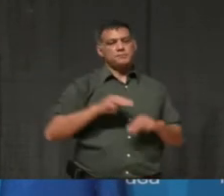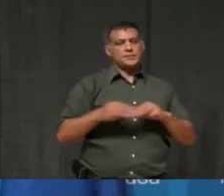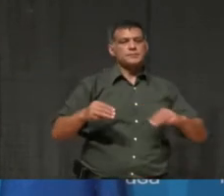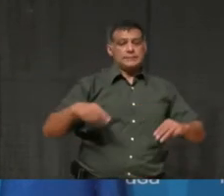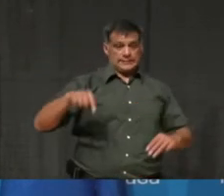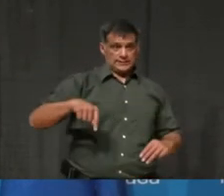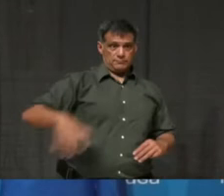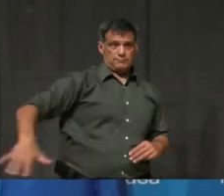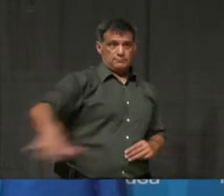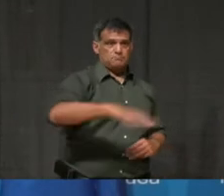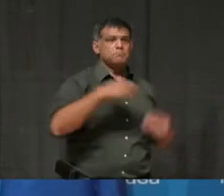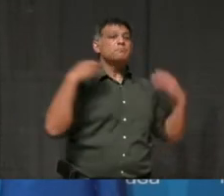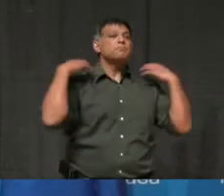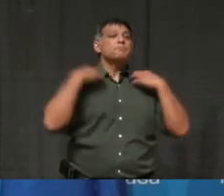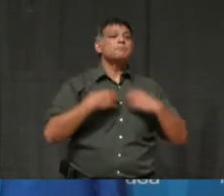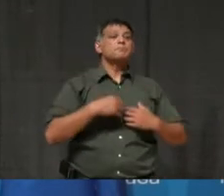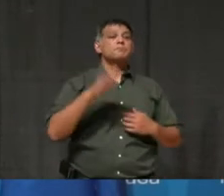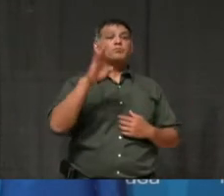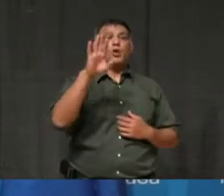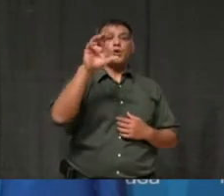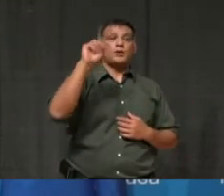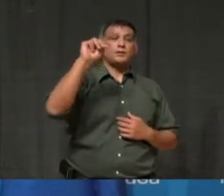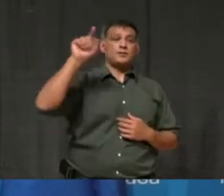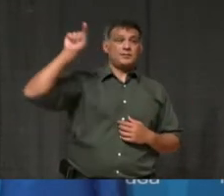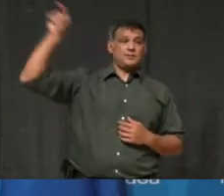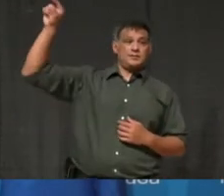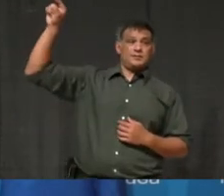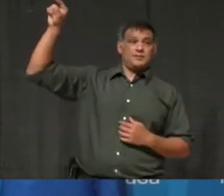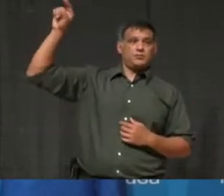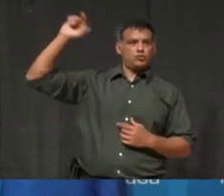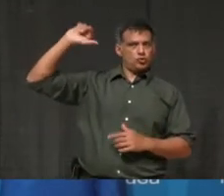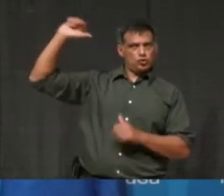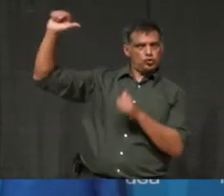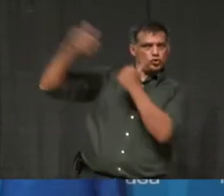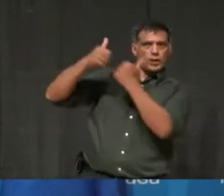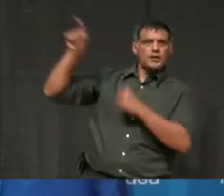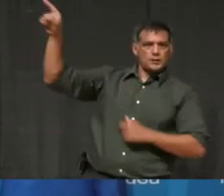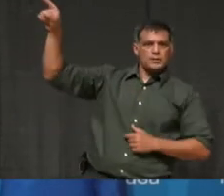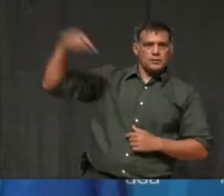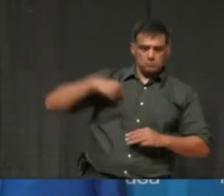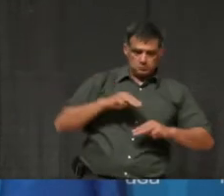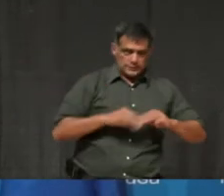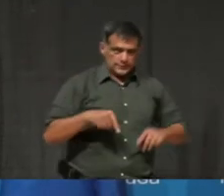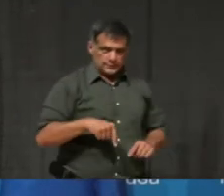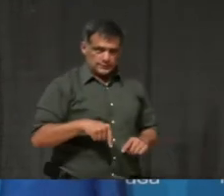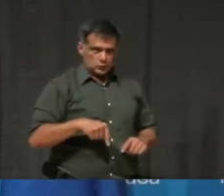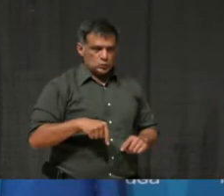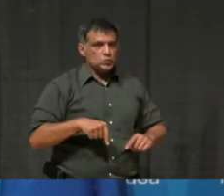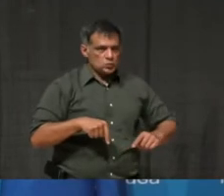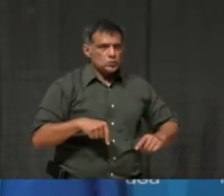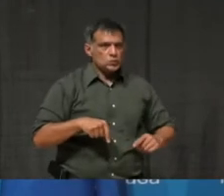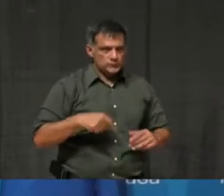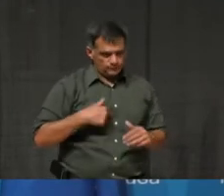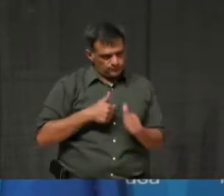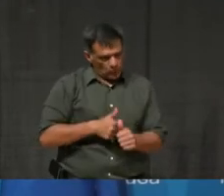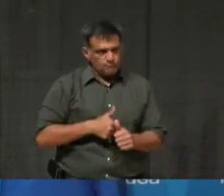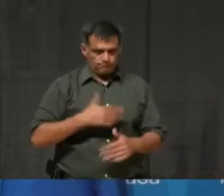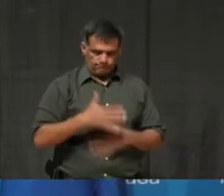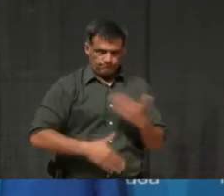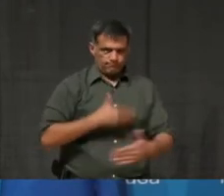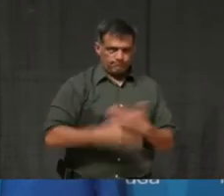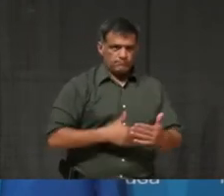challenges, but I know that people here are being very compliant, and I can see that in the numbers this week already. We've already moved from